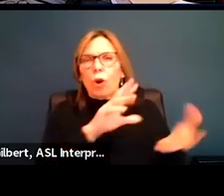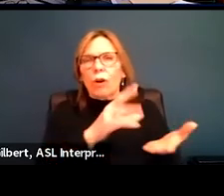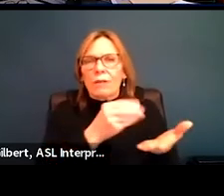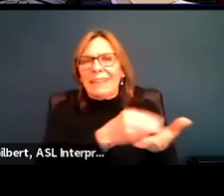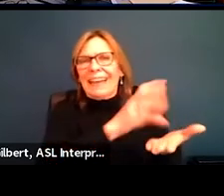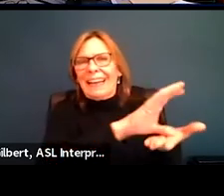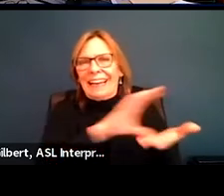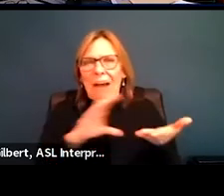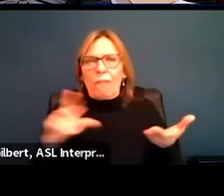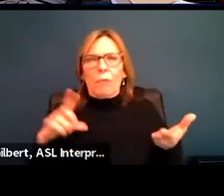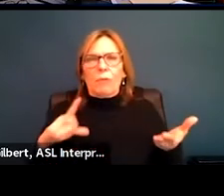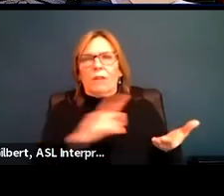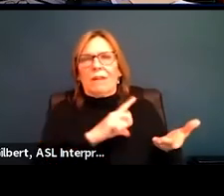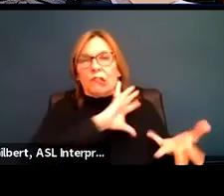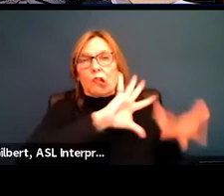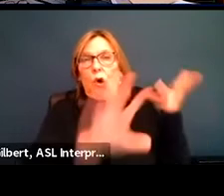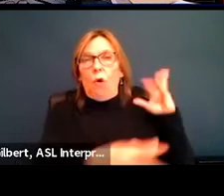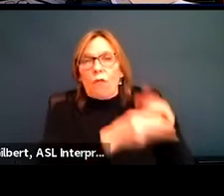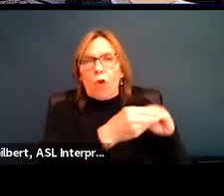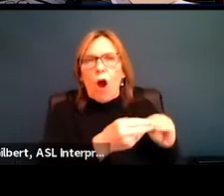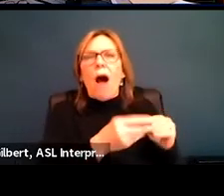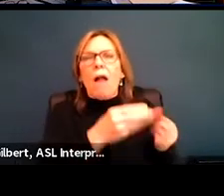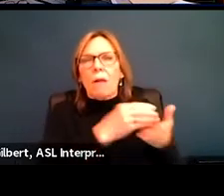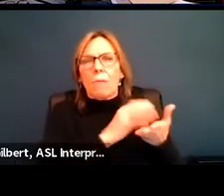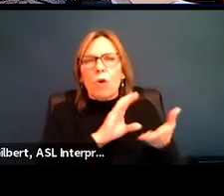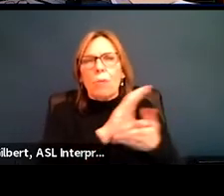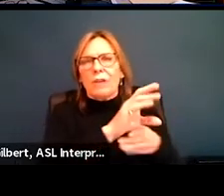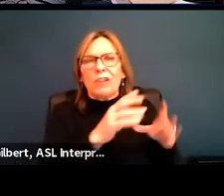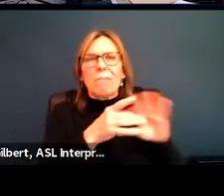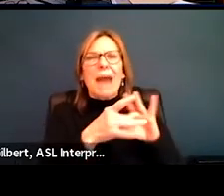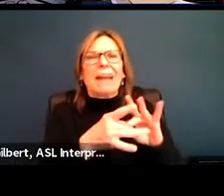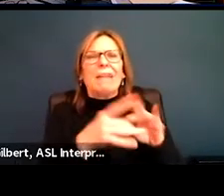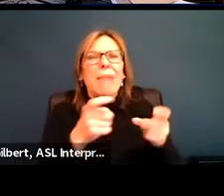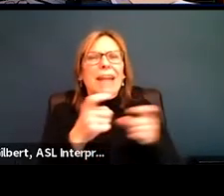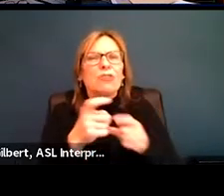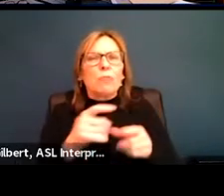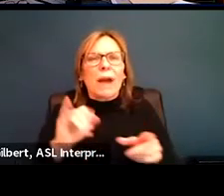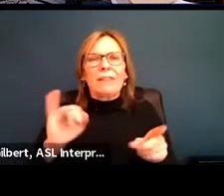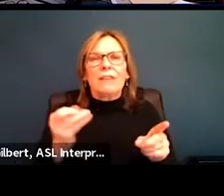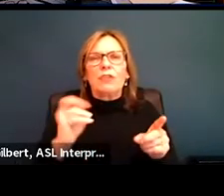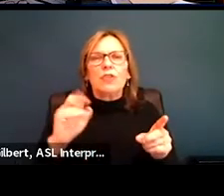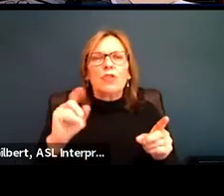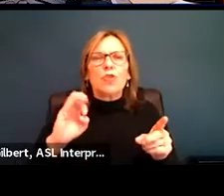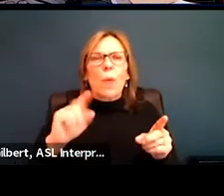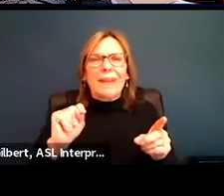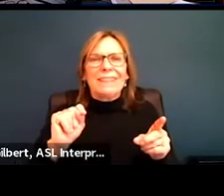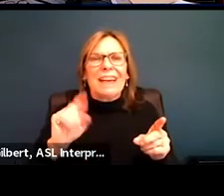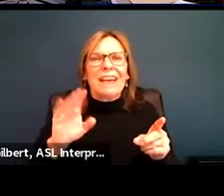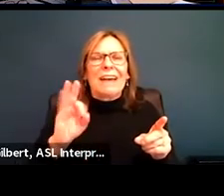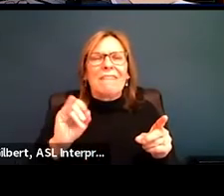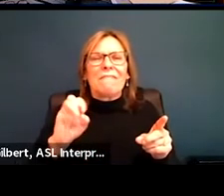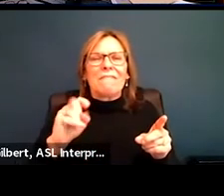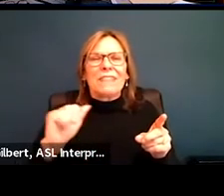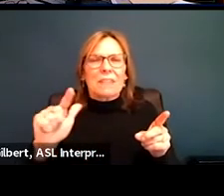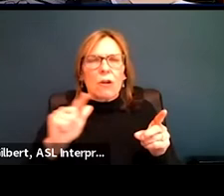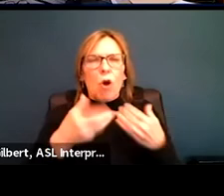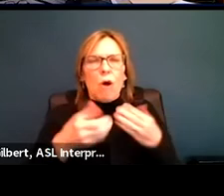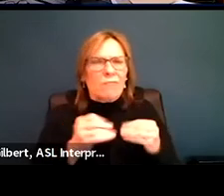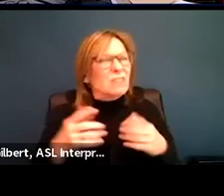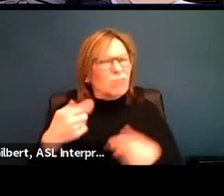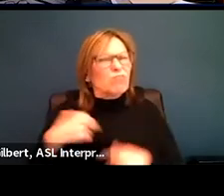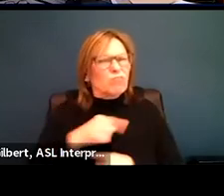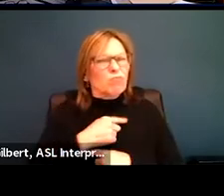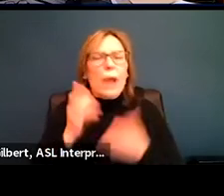overall appropriation, uh, managed by the joint fiscal office. Uh, we are very much